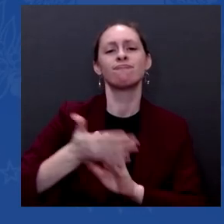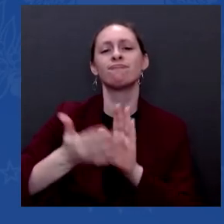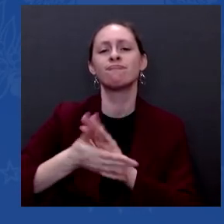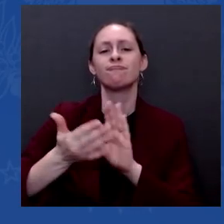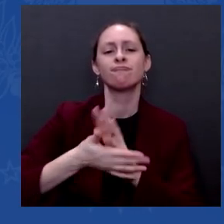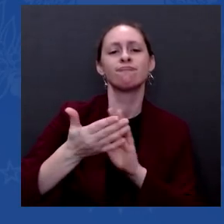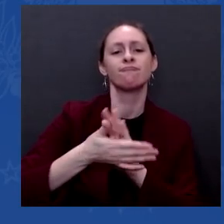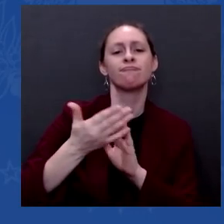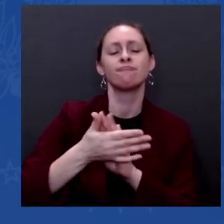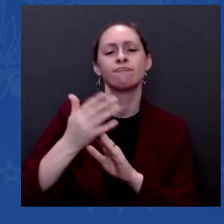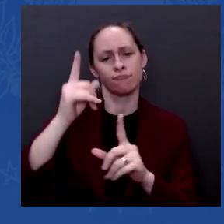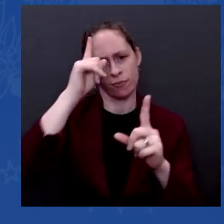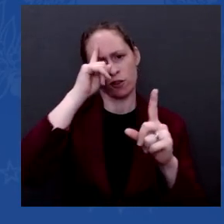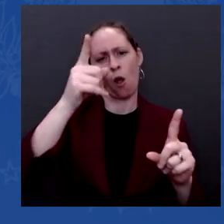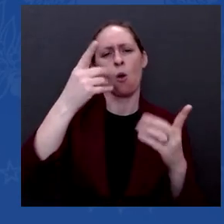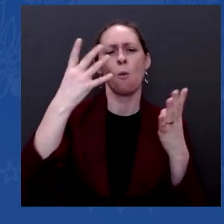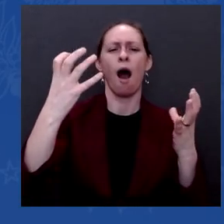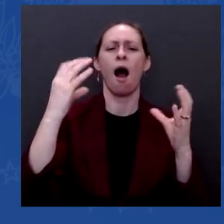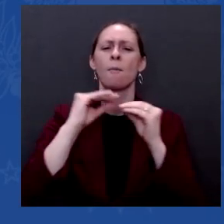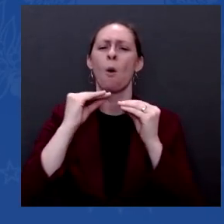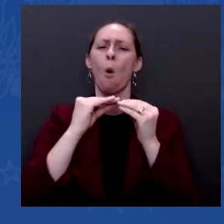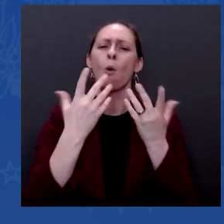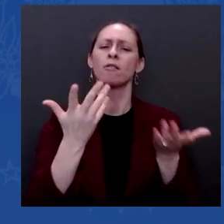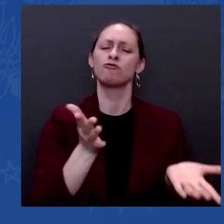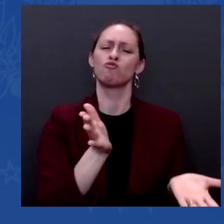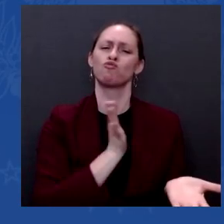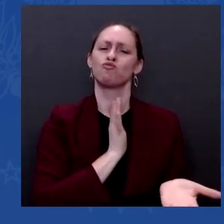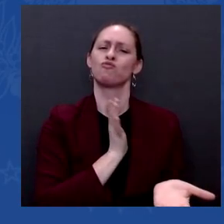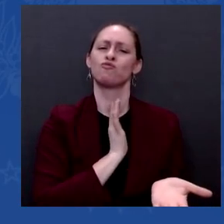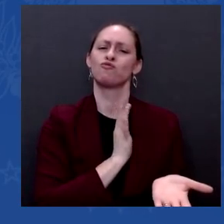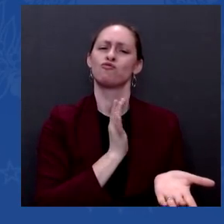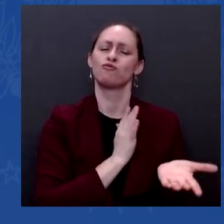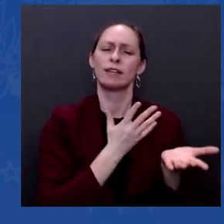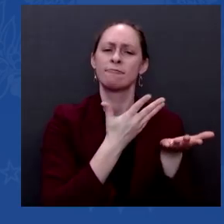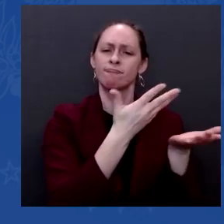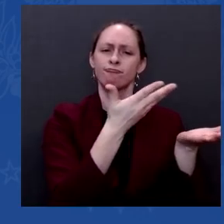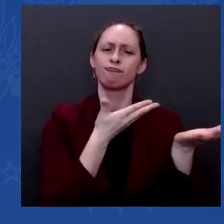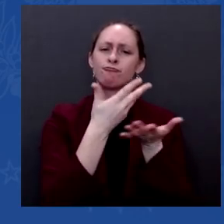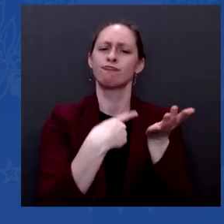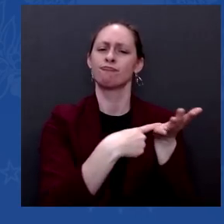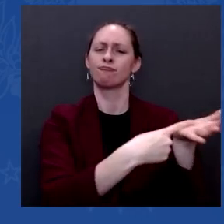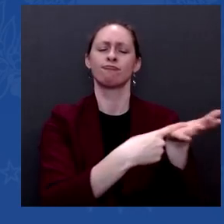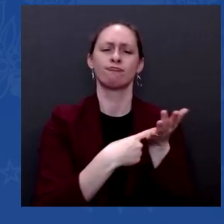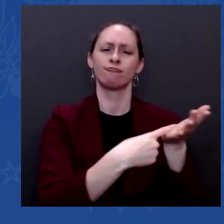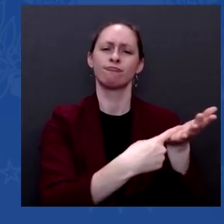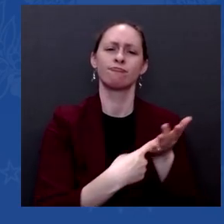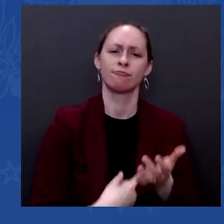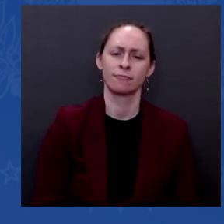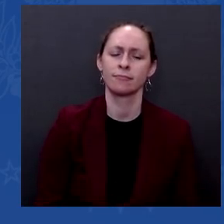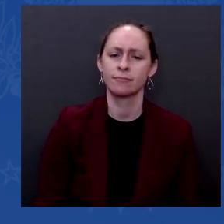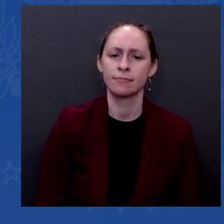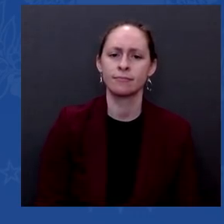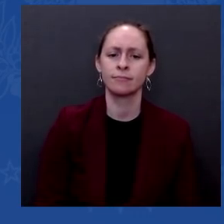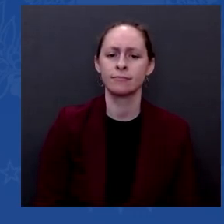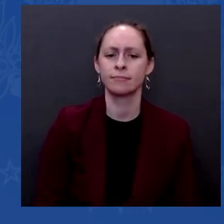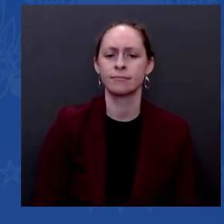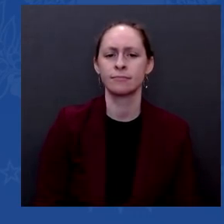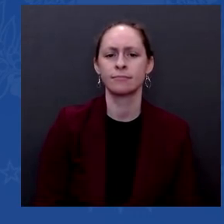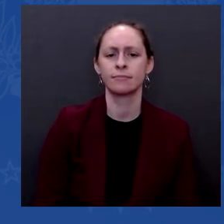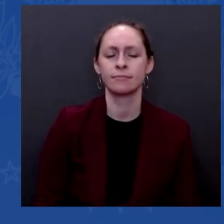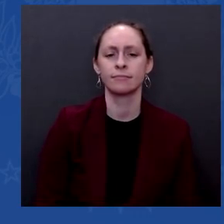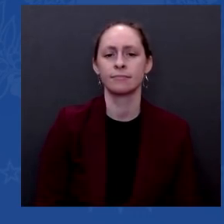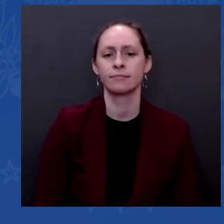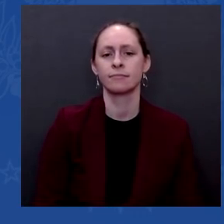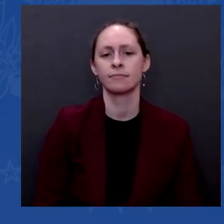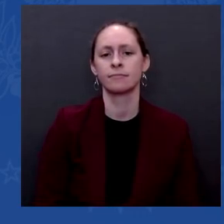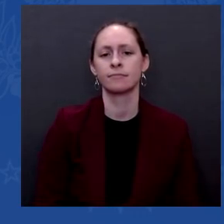folks who would oppose those voting bills as being Bull Connor or George Wallace. But you said that they would be sort of